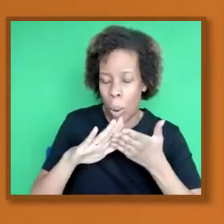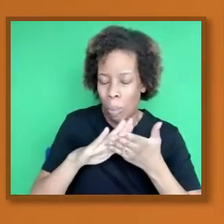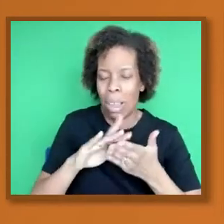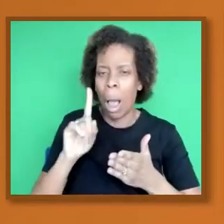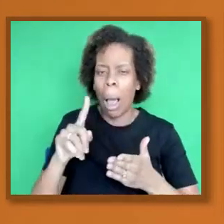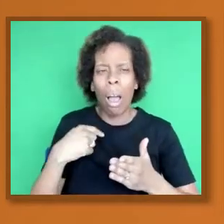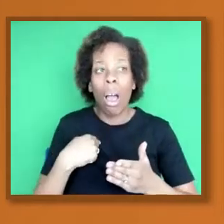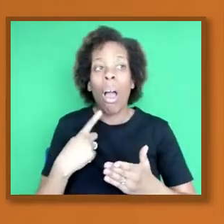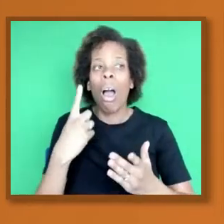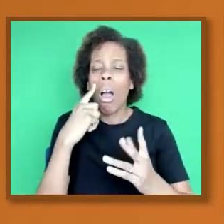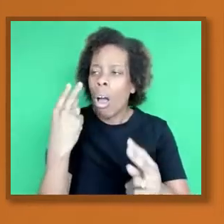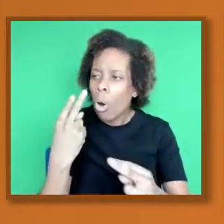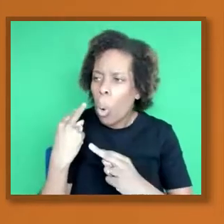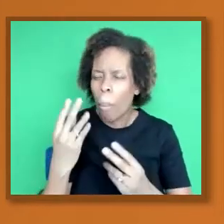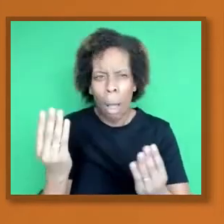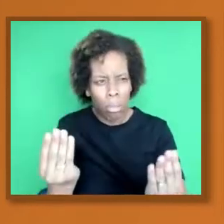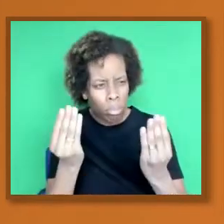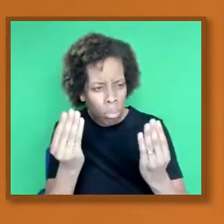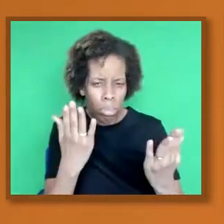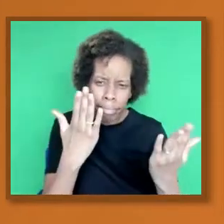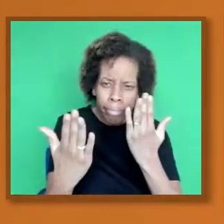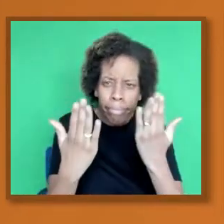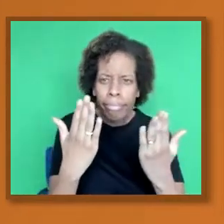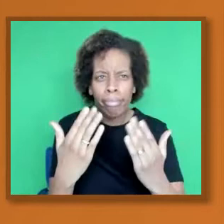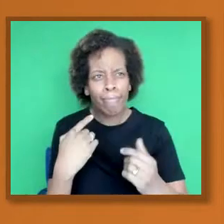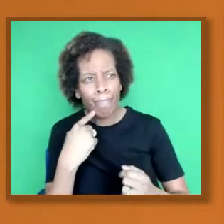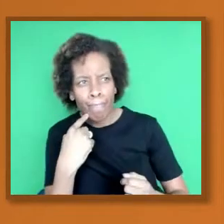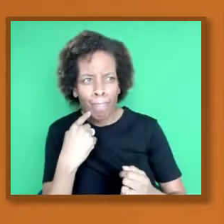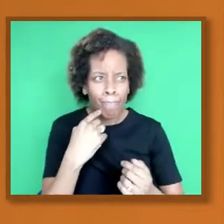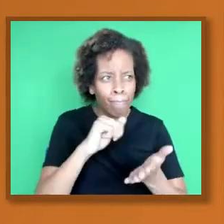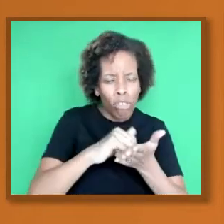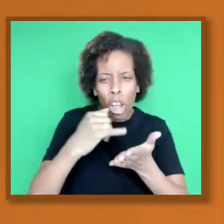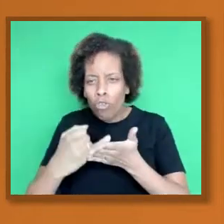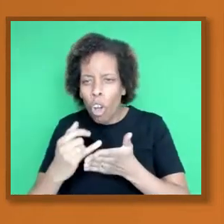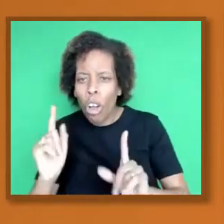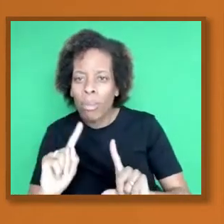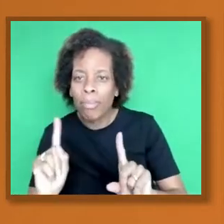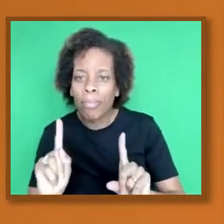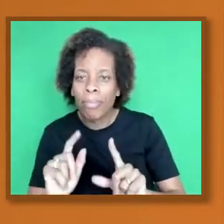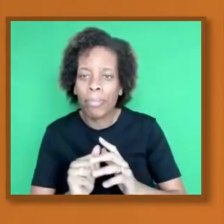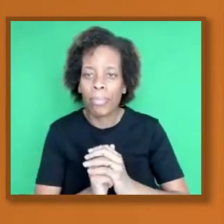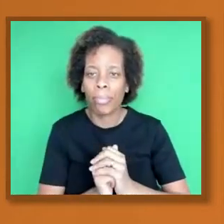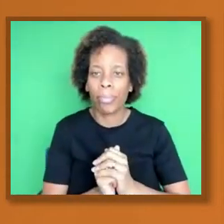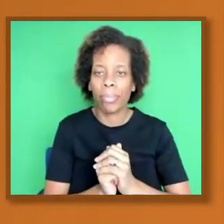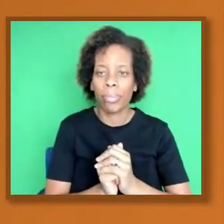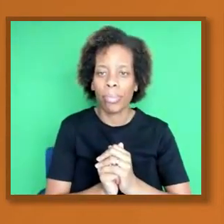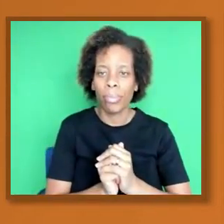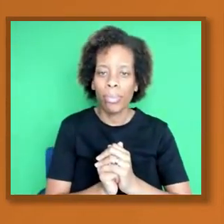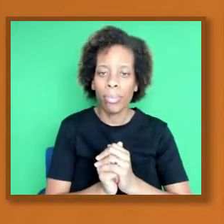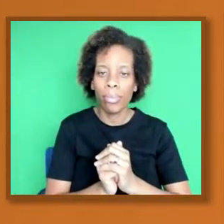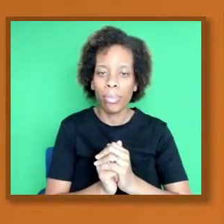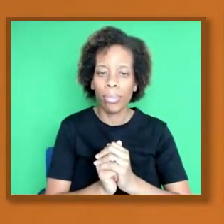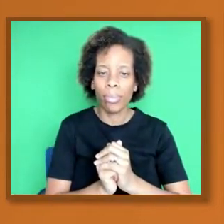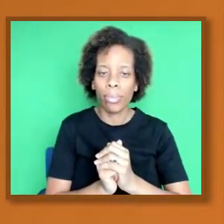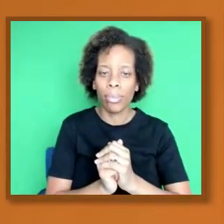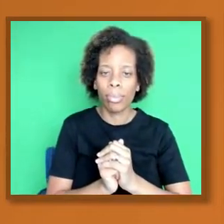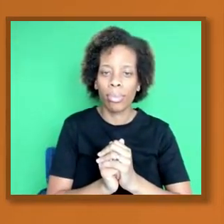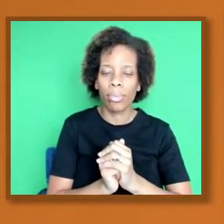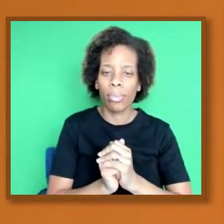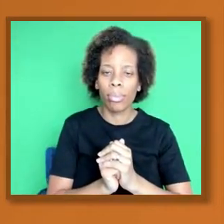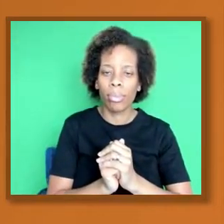a sense, government's views, in a way, haven't really changed around these issues.